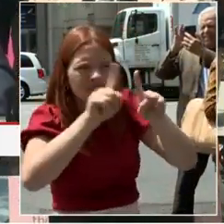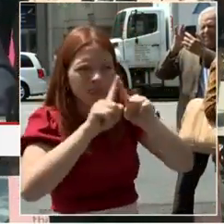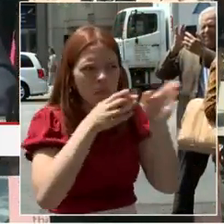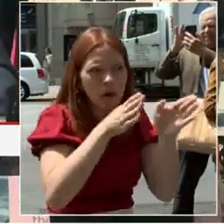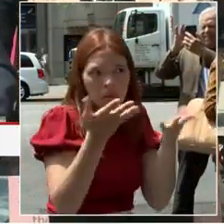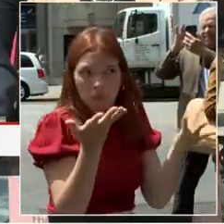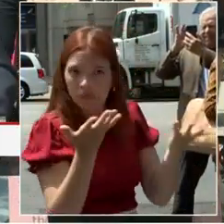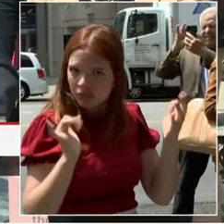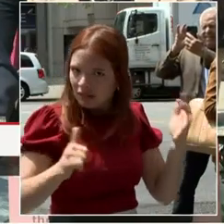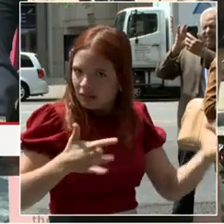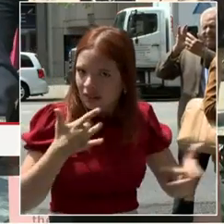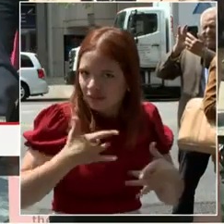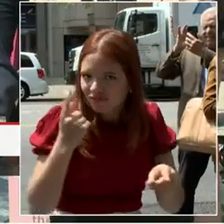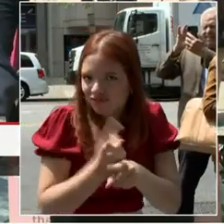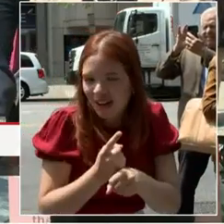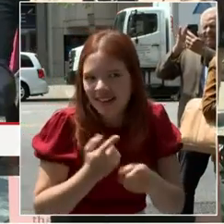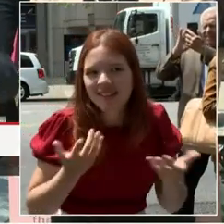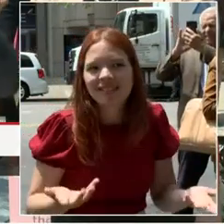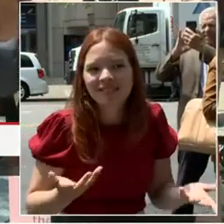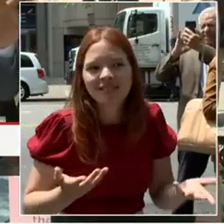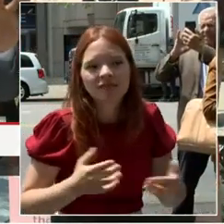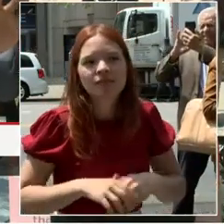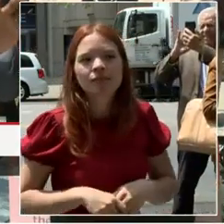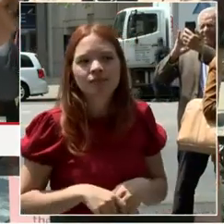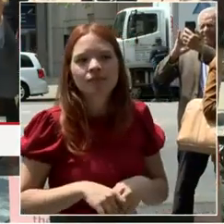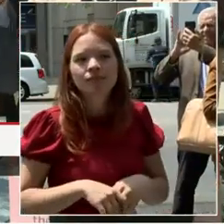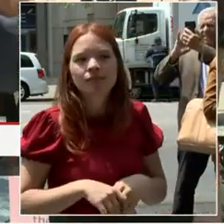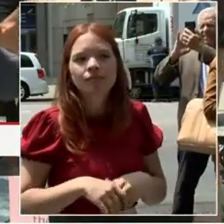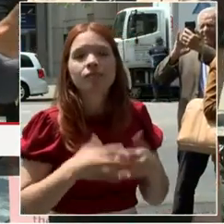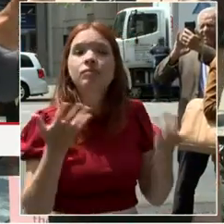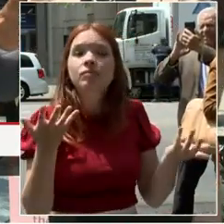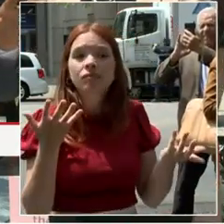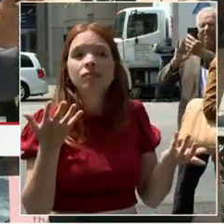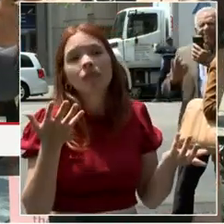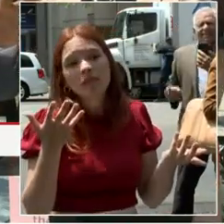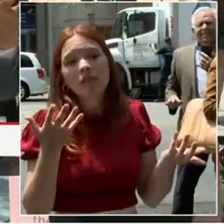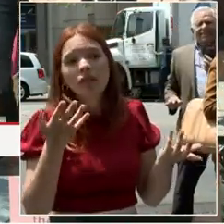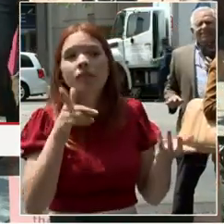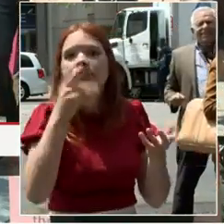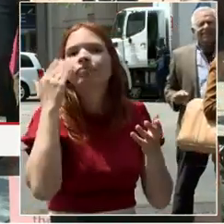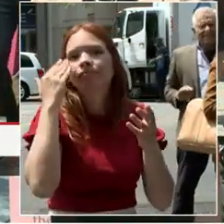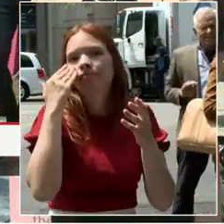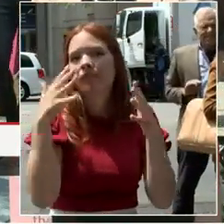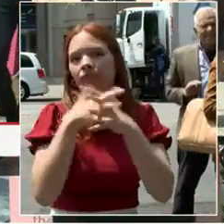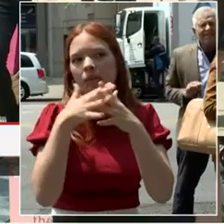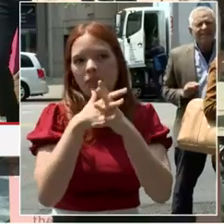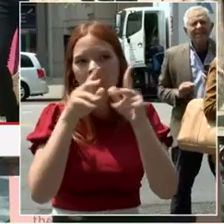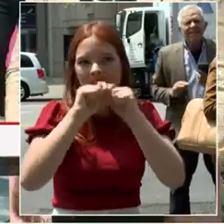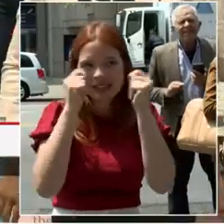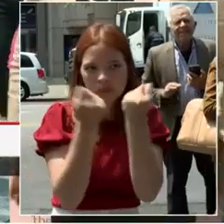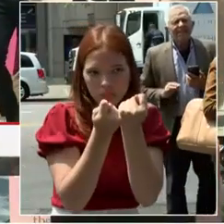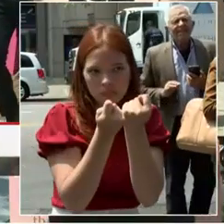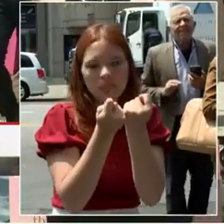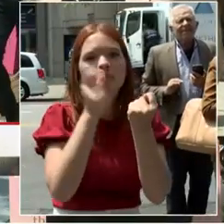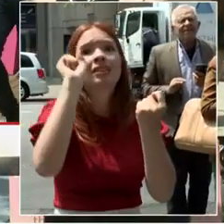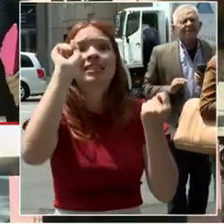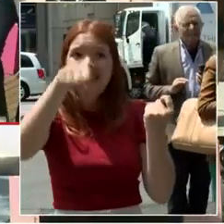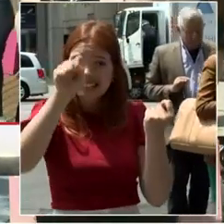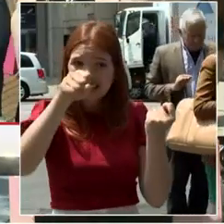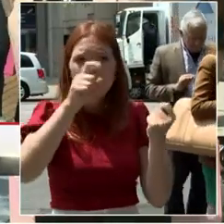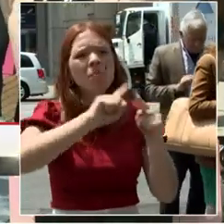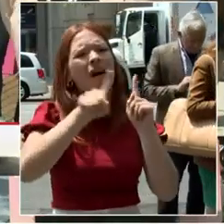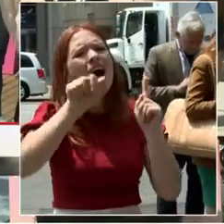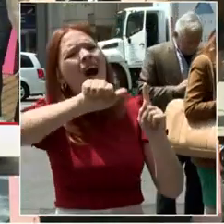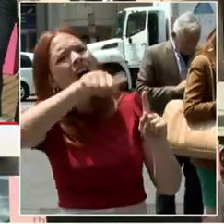button, thinking about not just the Washington Commanders, but certainly thinking about the Washington Commanders. If you've been here long enough, you remember the days of the Super